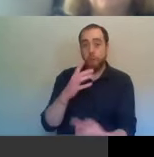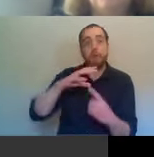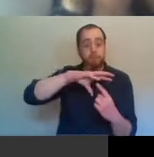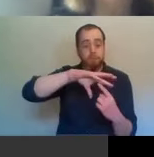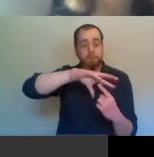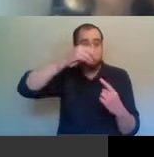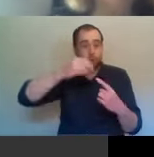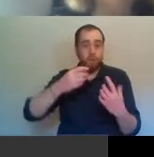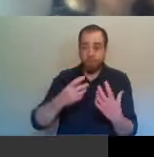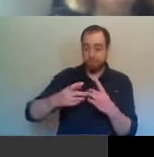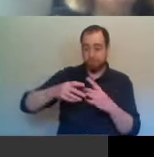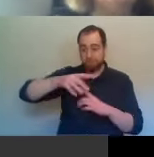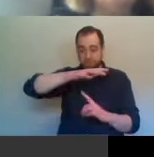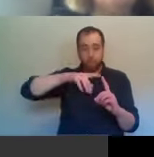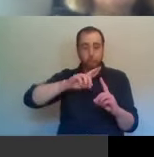Catholic Church.